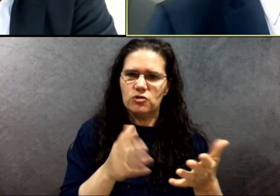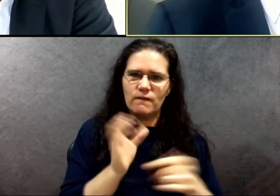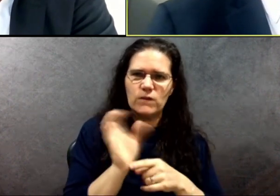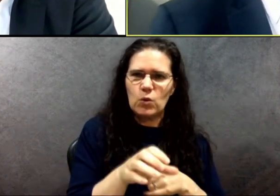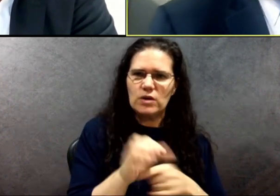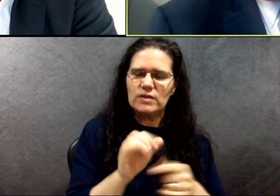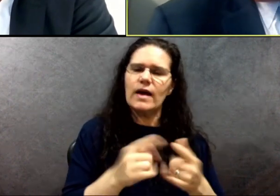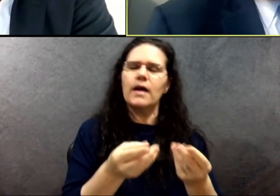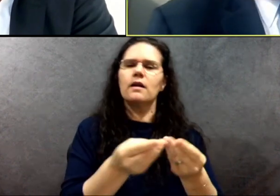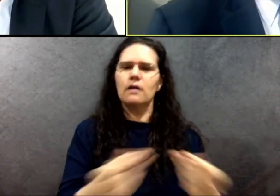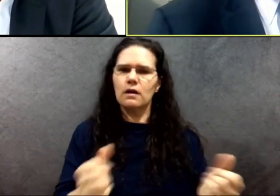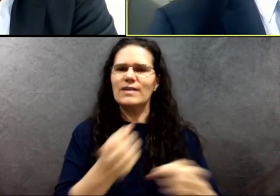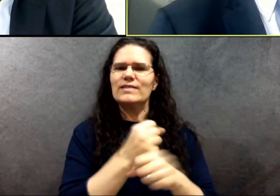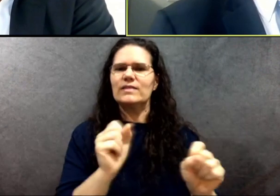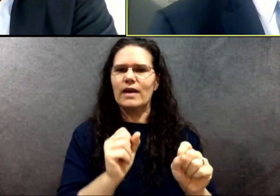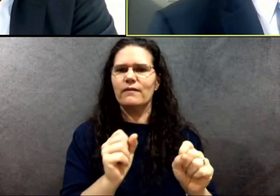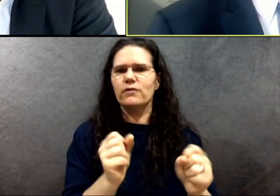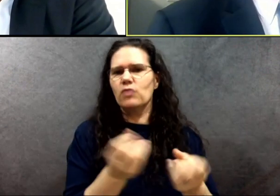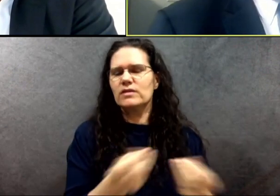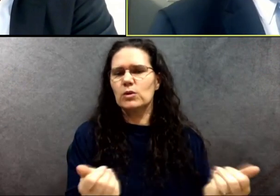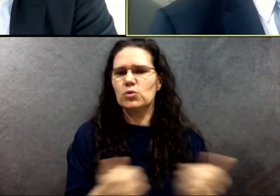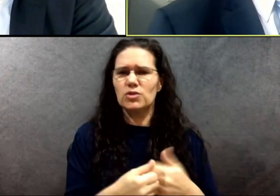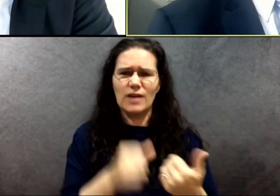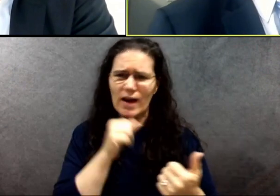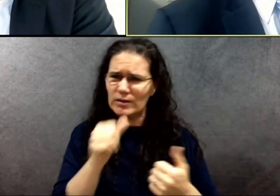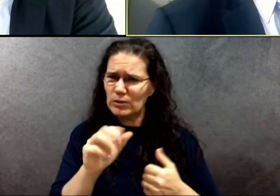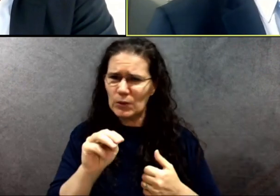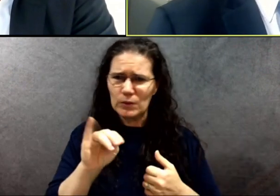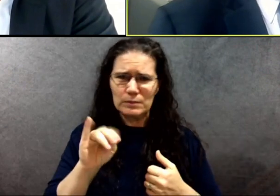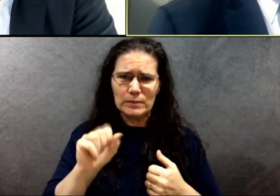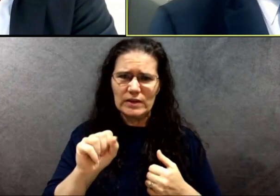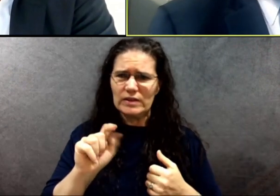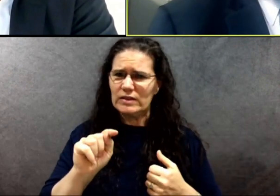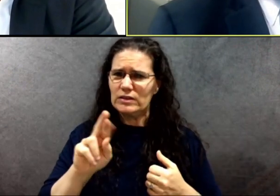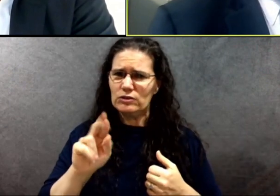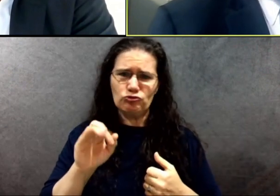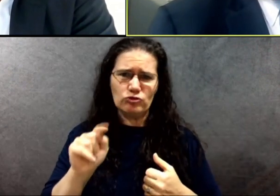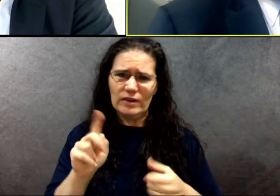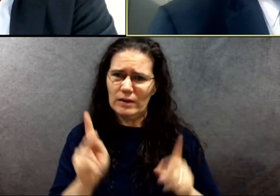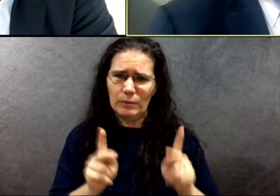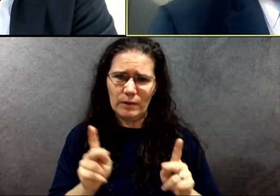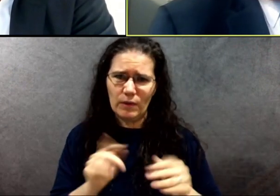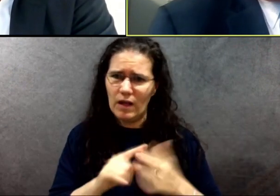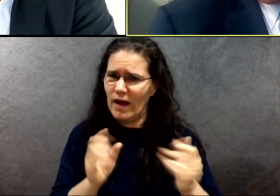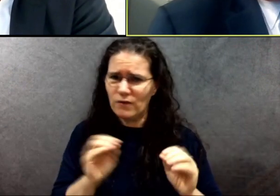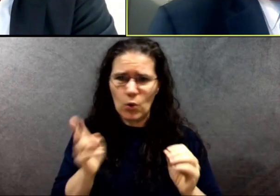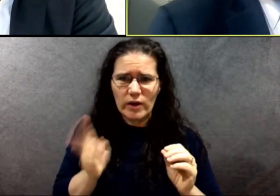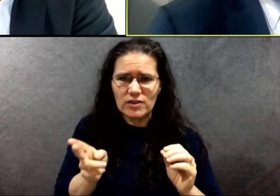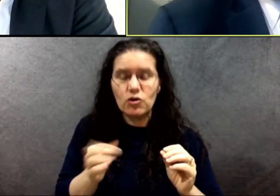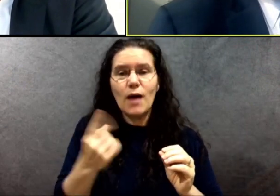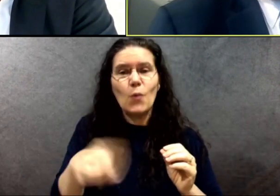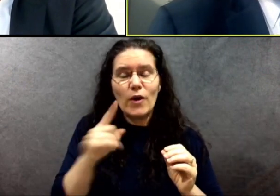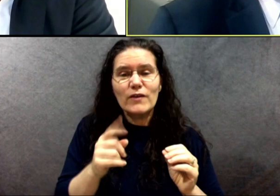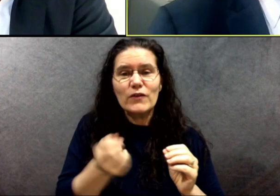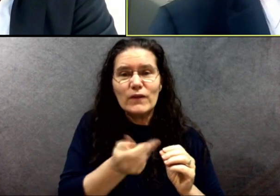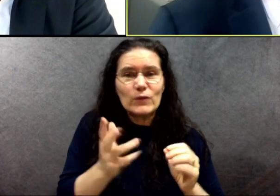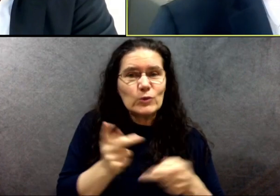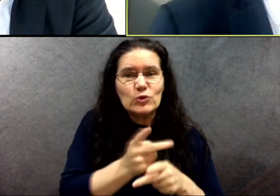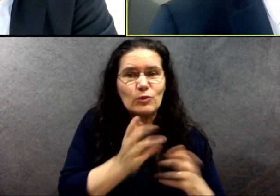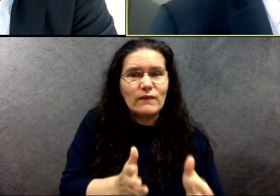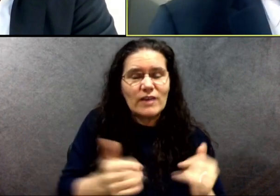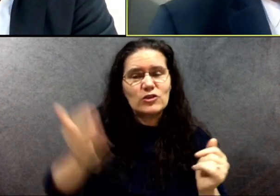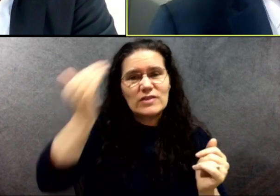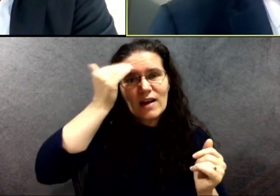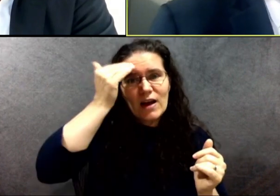people. I've never, I don't have a history of mistreating people. I'm one of the few supervisors I've ever heard of who's gotten thank you notes from detainees,